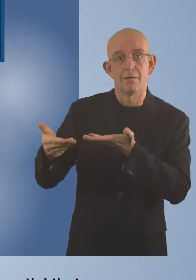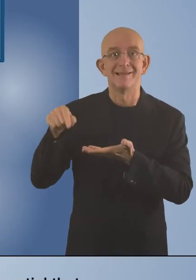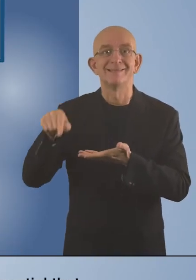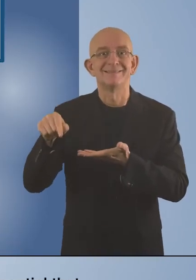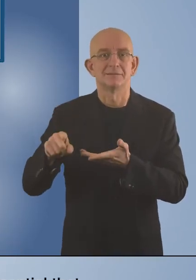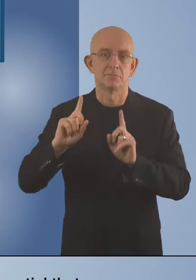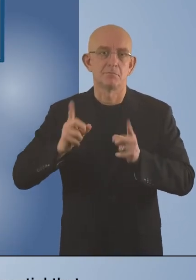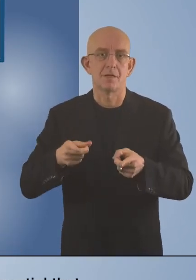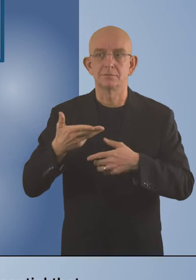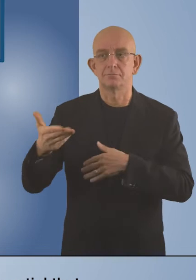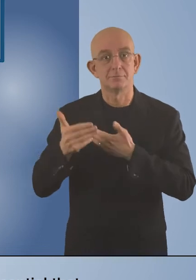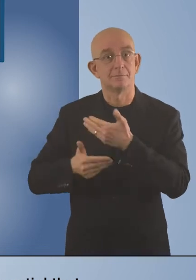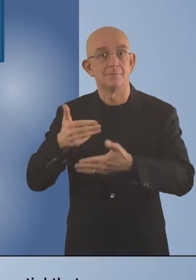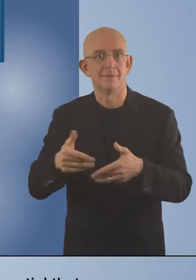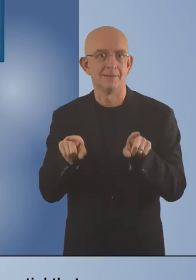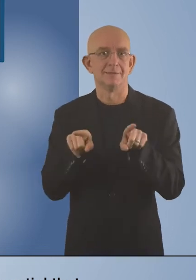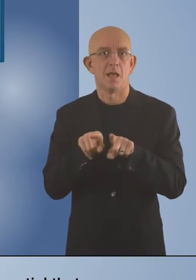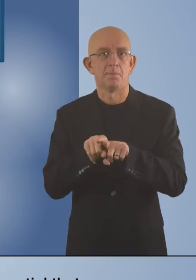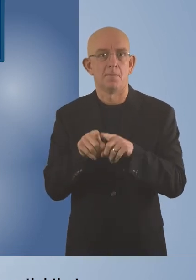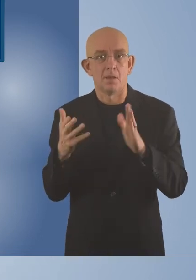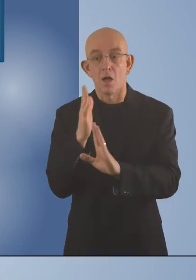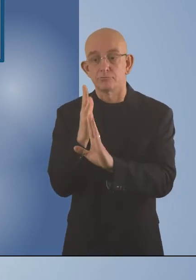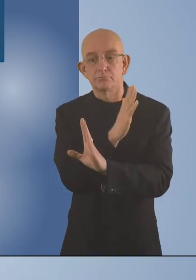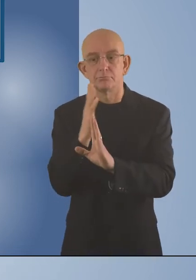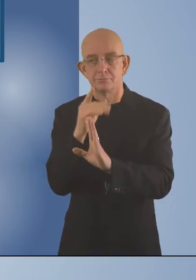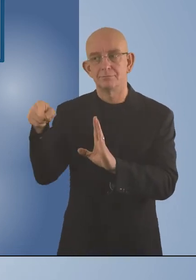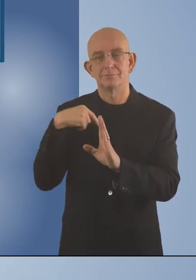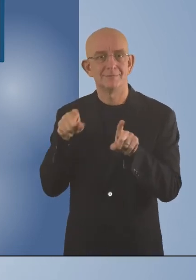it is essential that the same methods and the same cut-points be used.